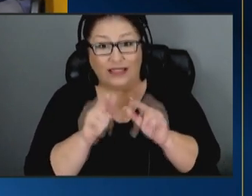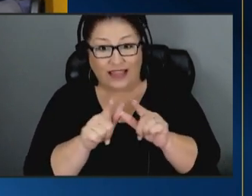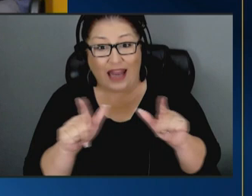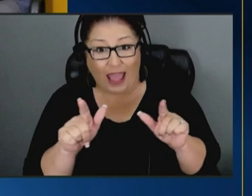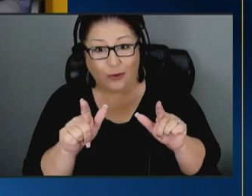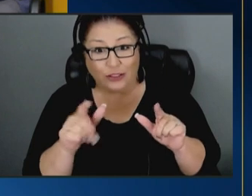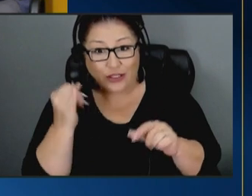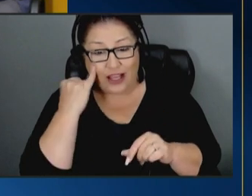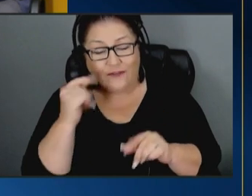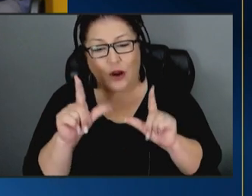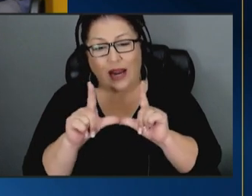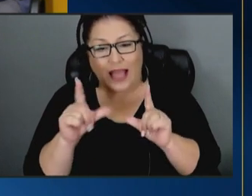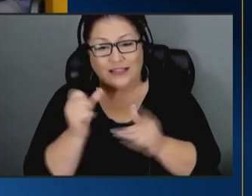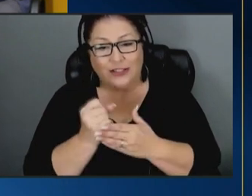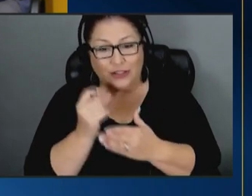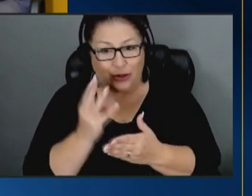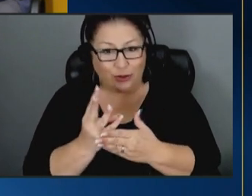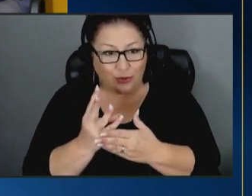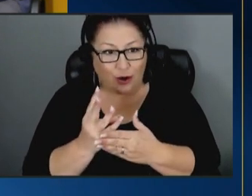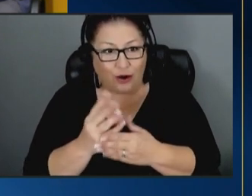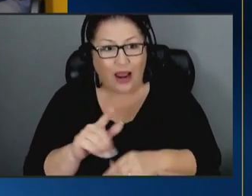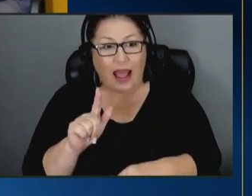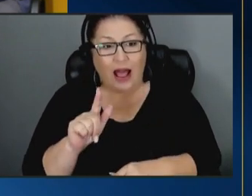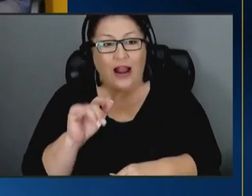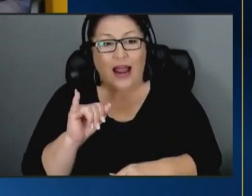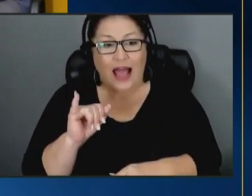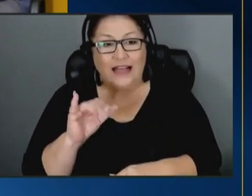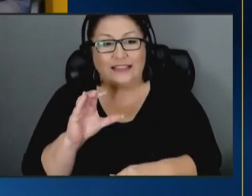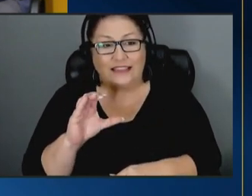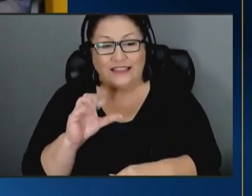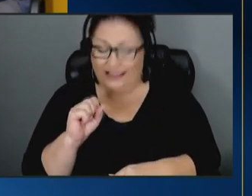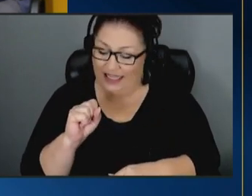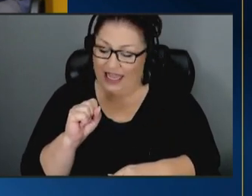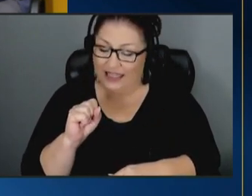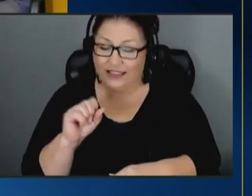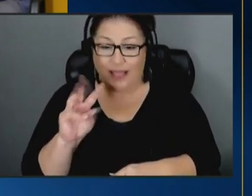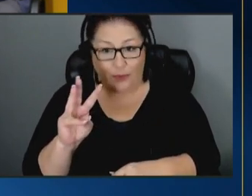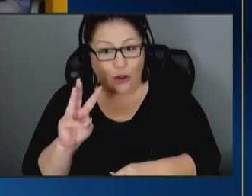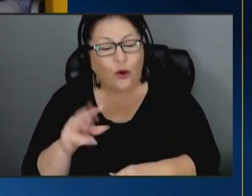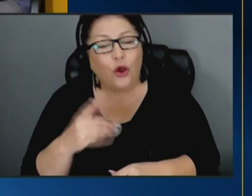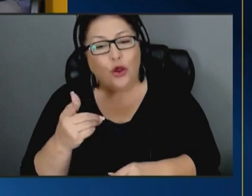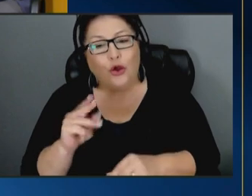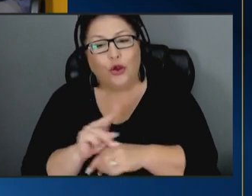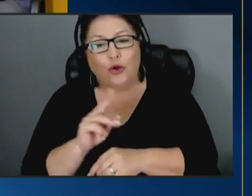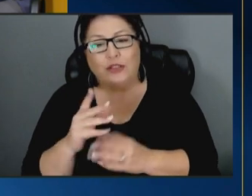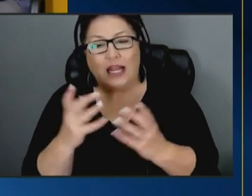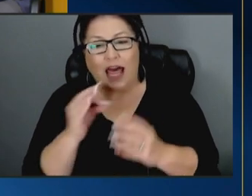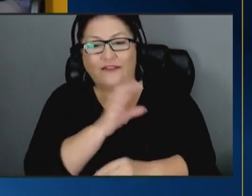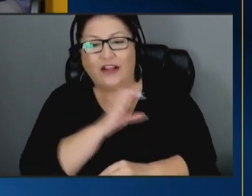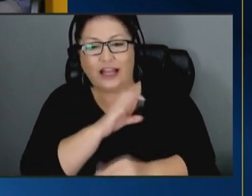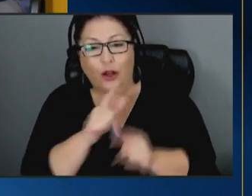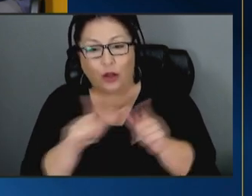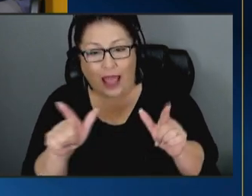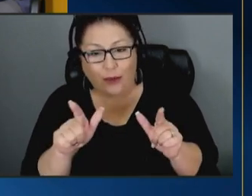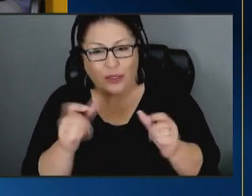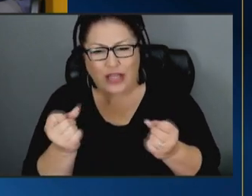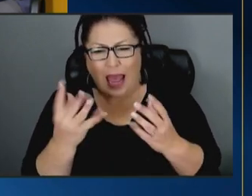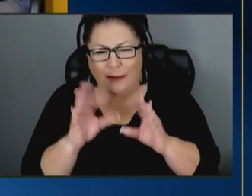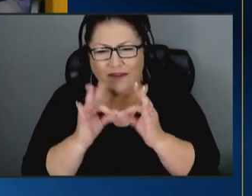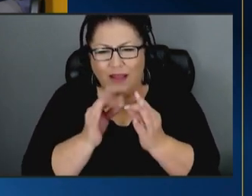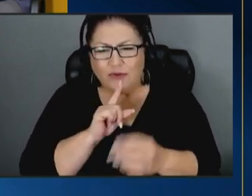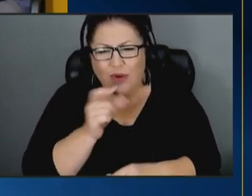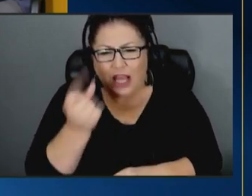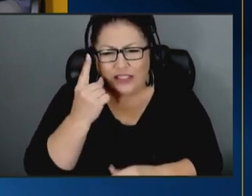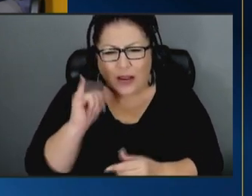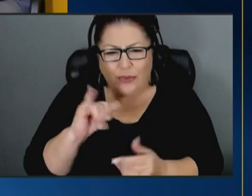you're a licensed social worker and licsw you use a lot of clinical language well how many families may understand what you mean so if you sit down